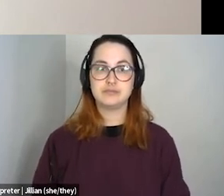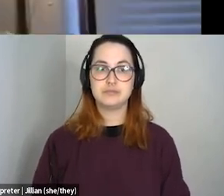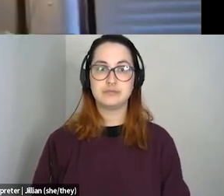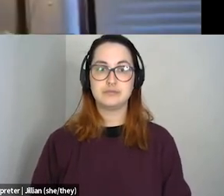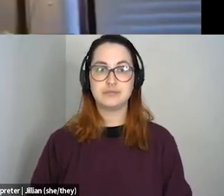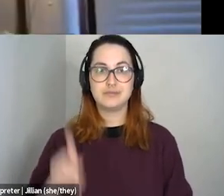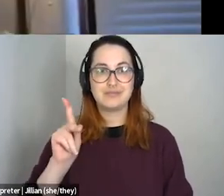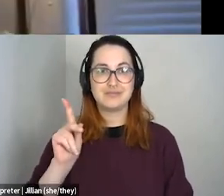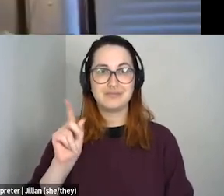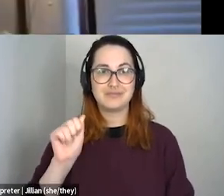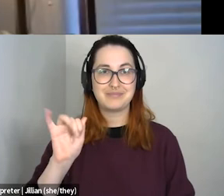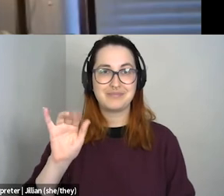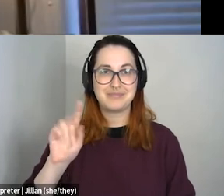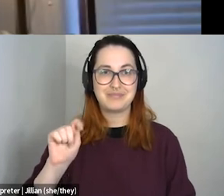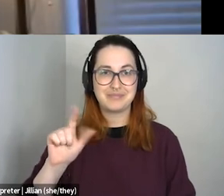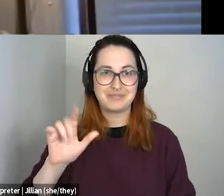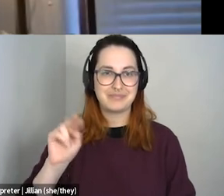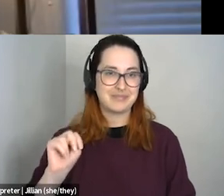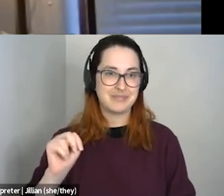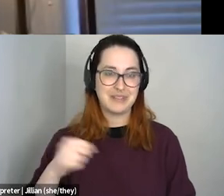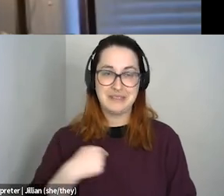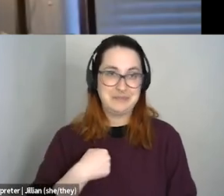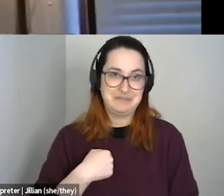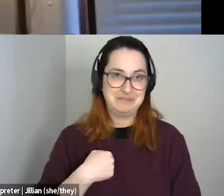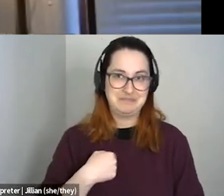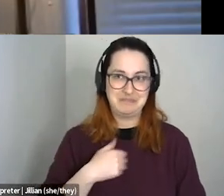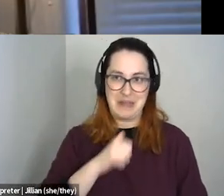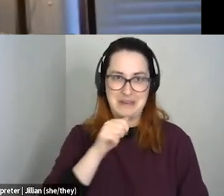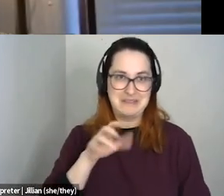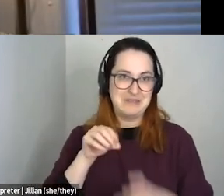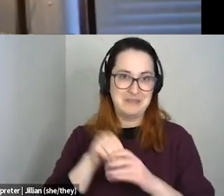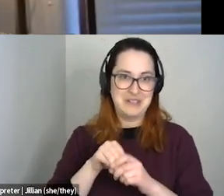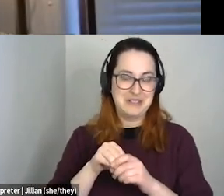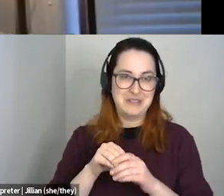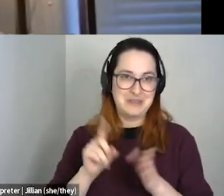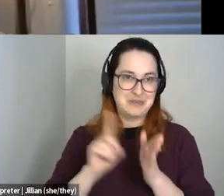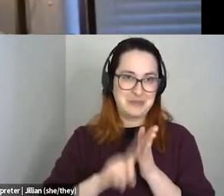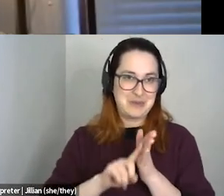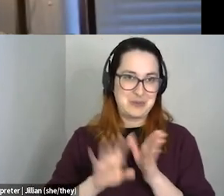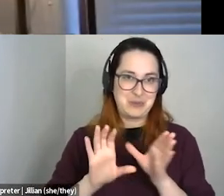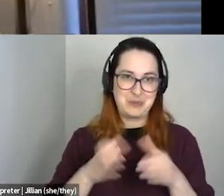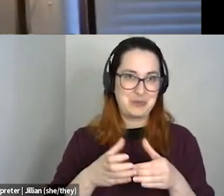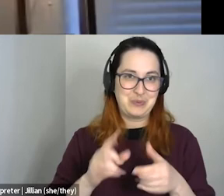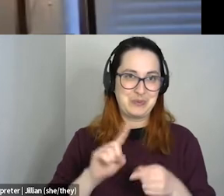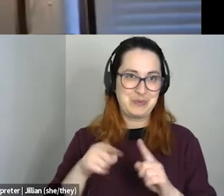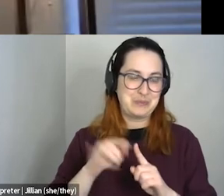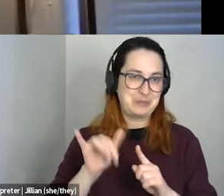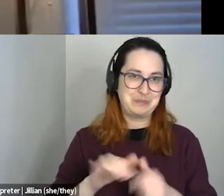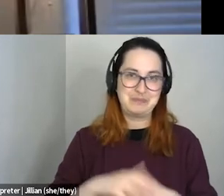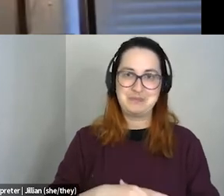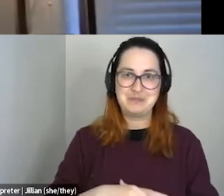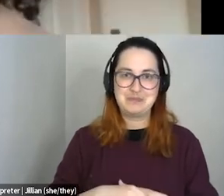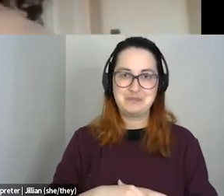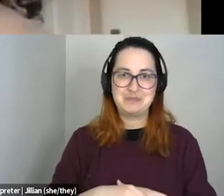And I don't, um, unfortunately I'm, I'm with any groups that, um, do research about that topic. Yeah.